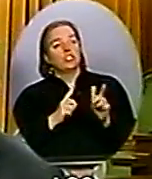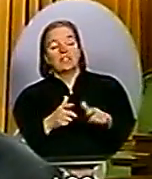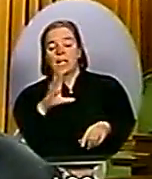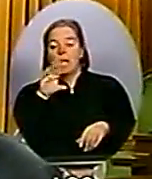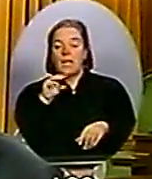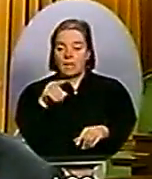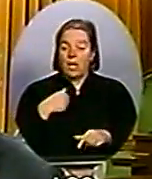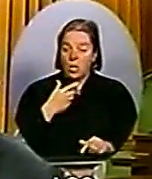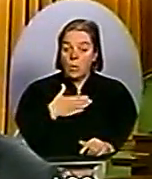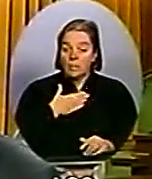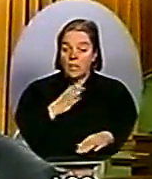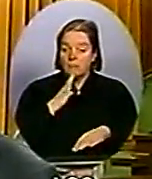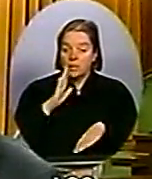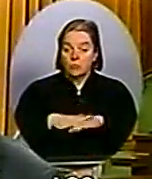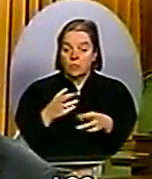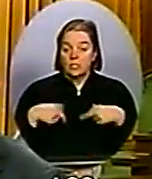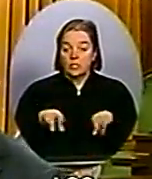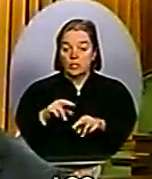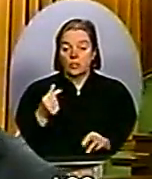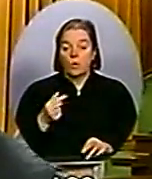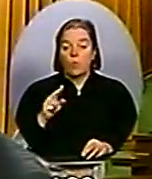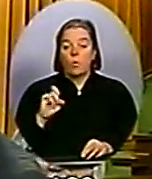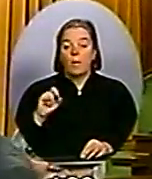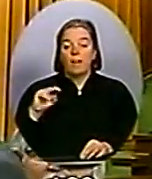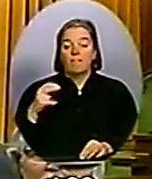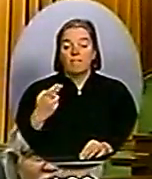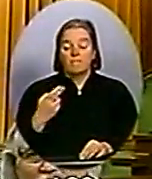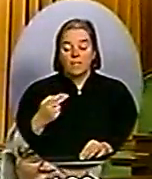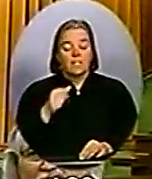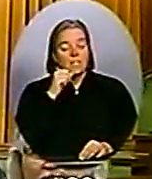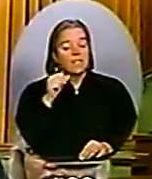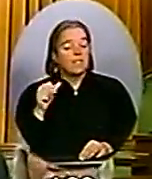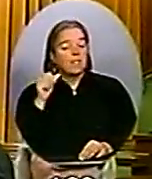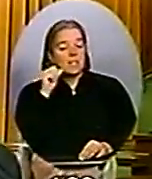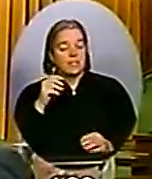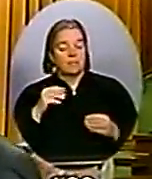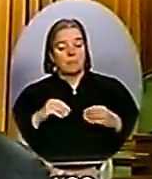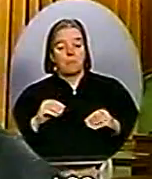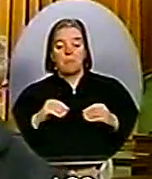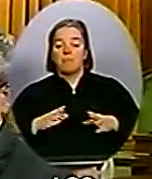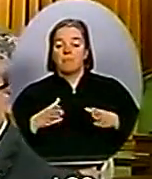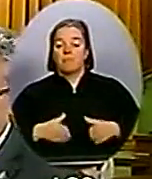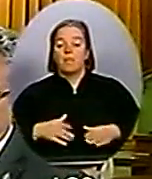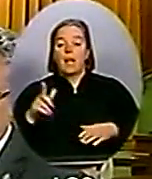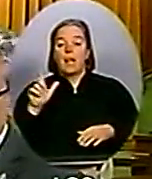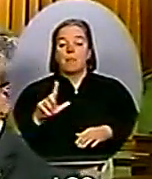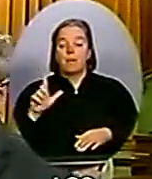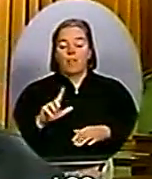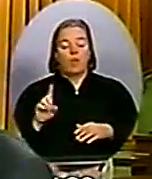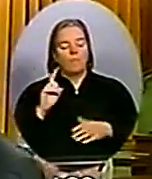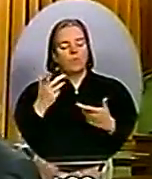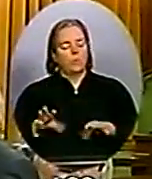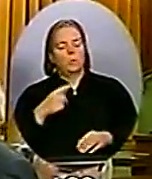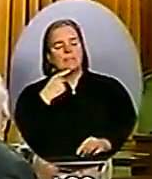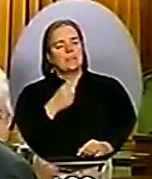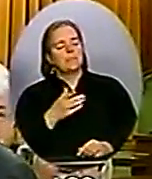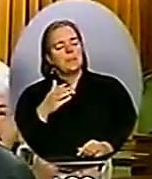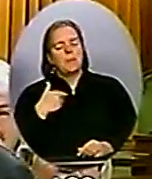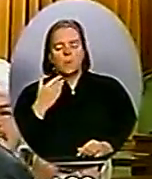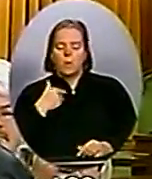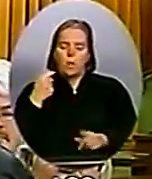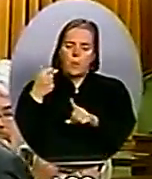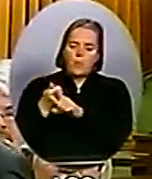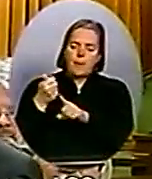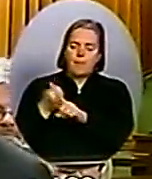for Labrador, the minister, who yesterday refused to say why he hired a key Guelph operative to work in his office and refused to explain why